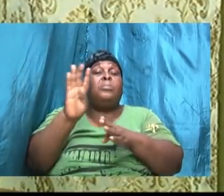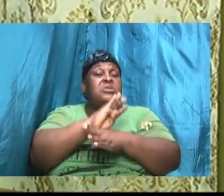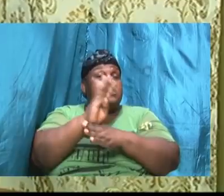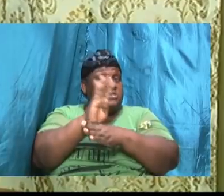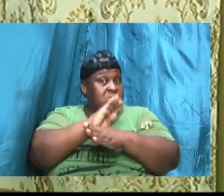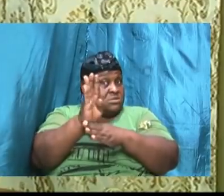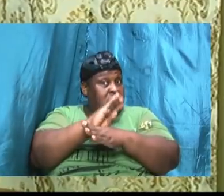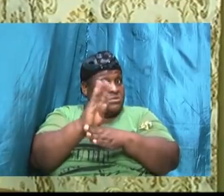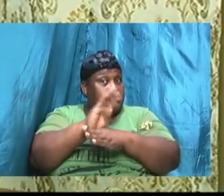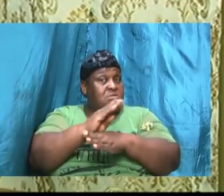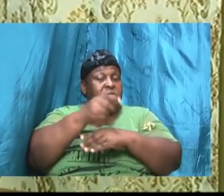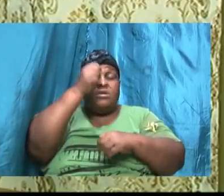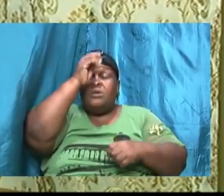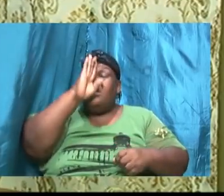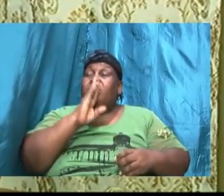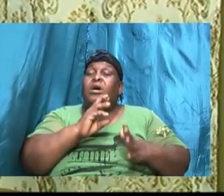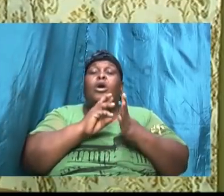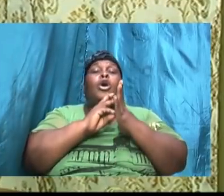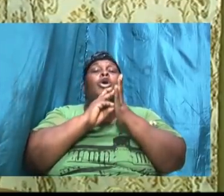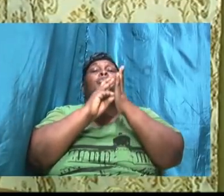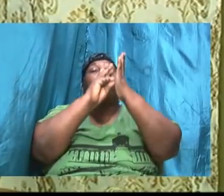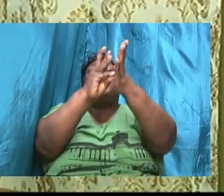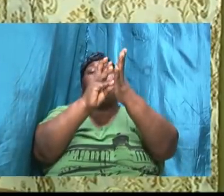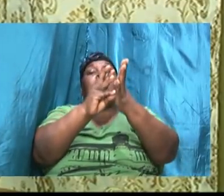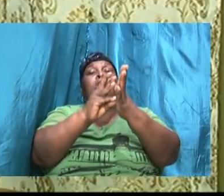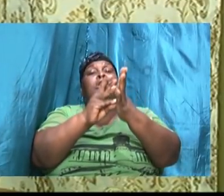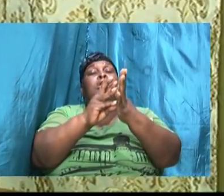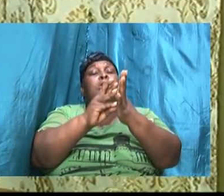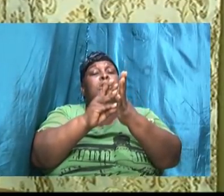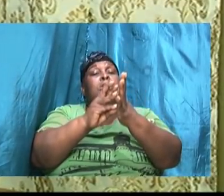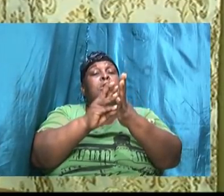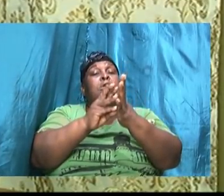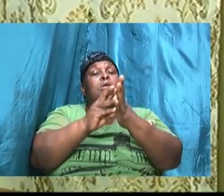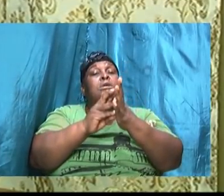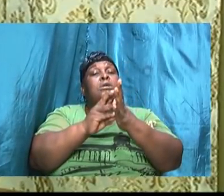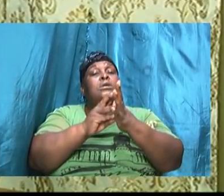God will give you an answer